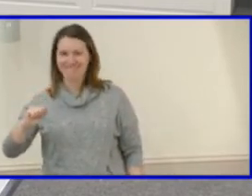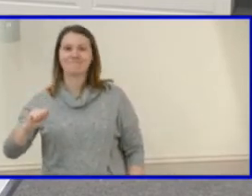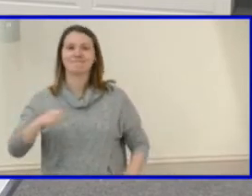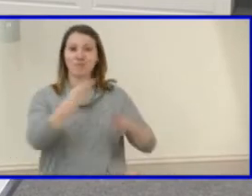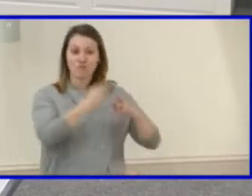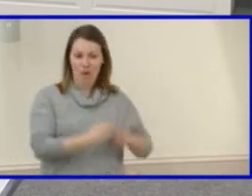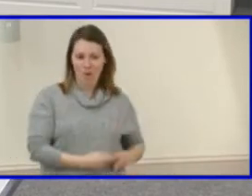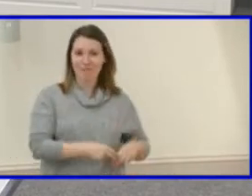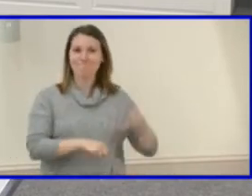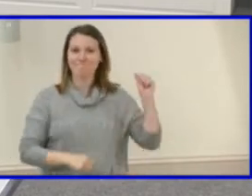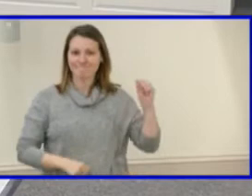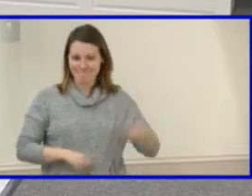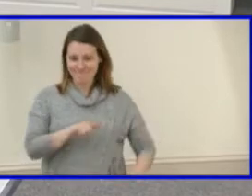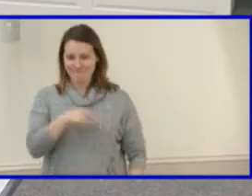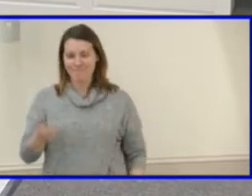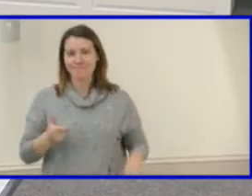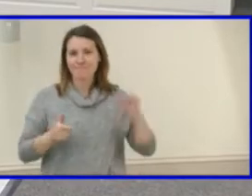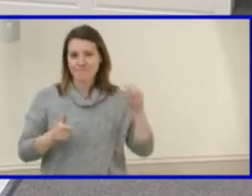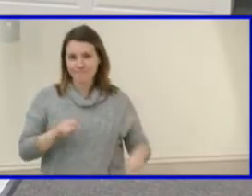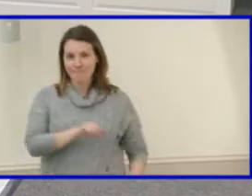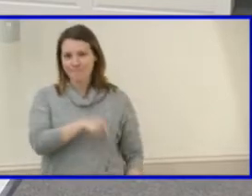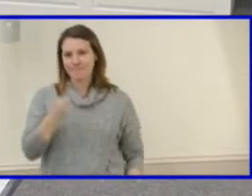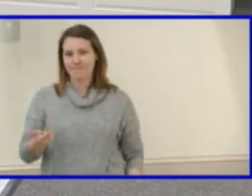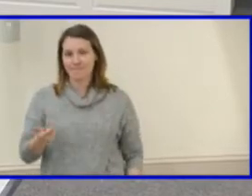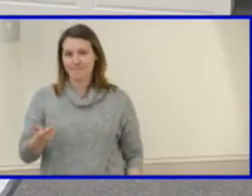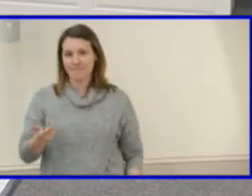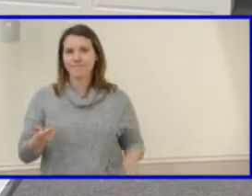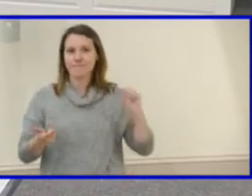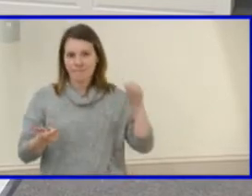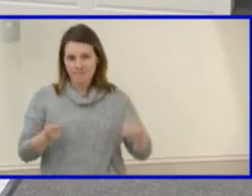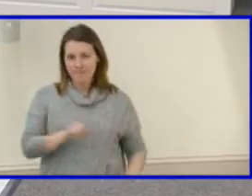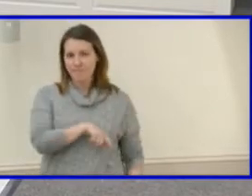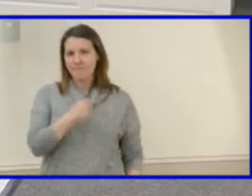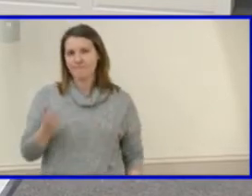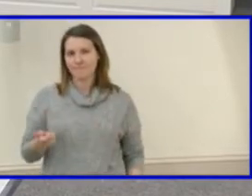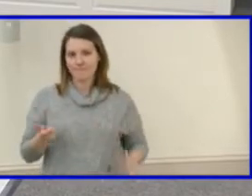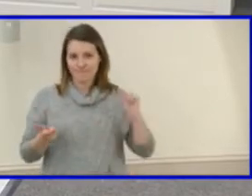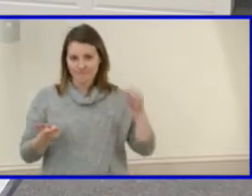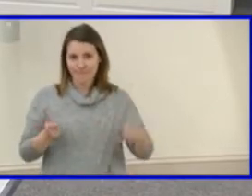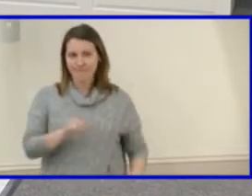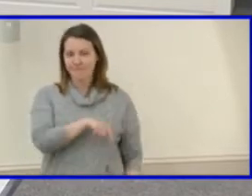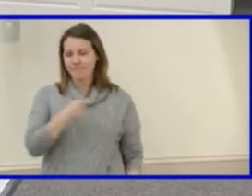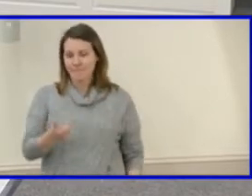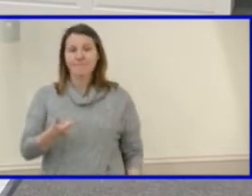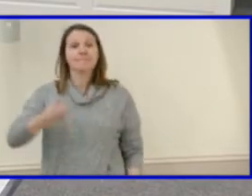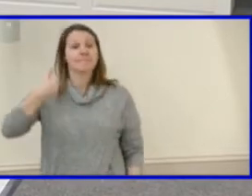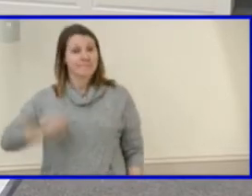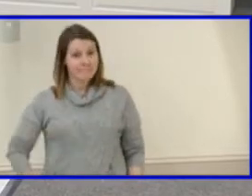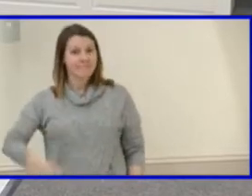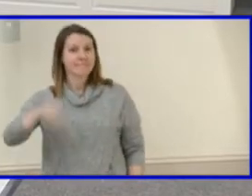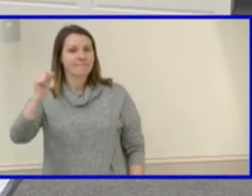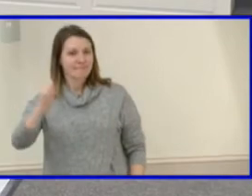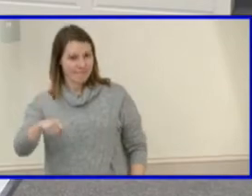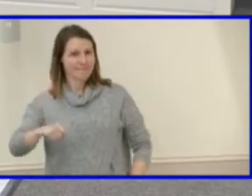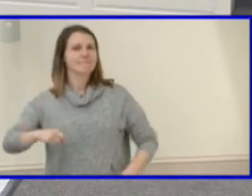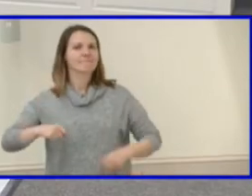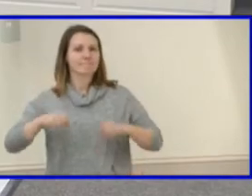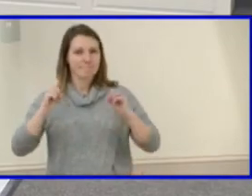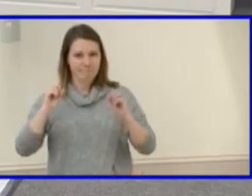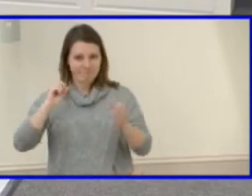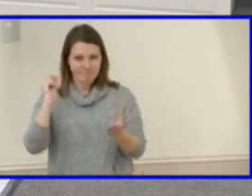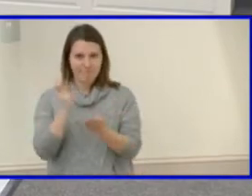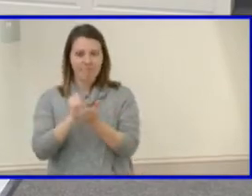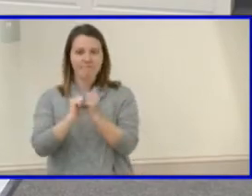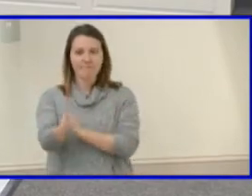Atkins. Aye. Ms. Kinsella. Aye. Ms. Ogburn. Aye. Ms. Shea. Aye. And I vote aye, the ayes have it, the policy has been